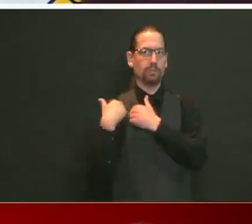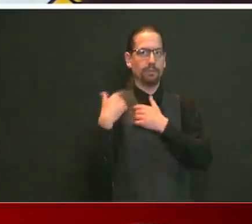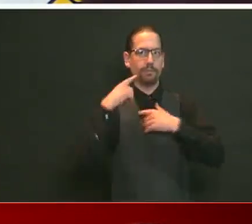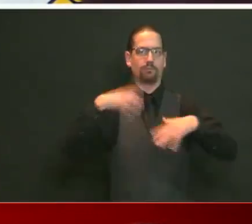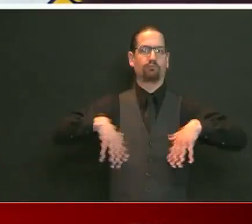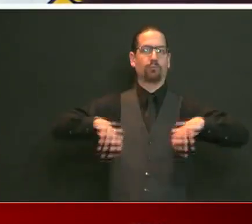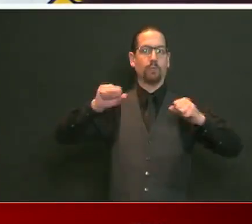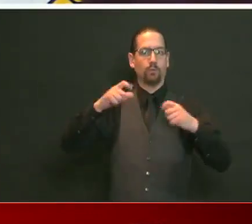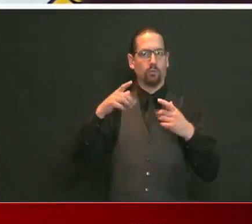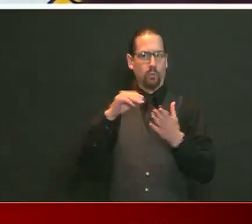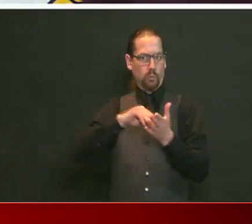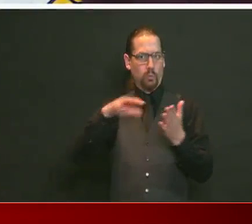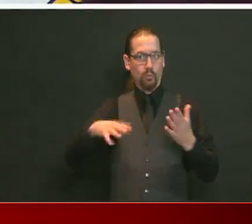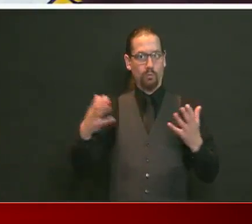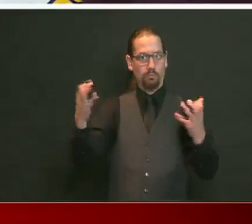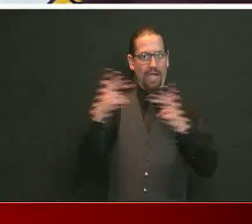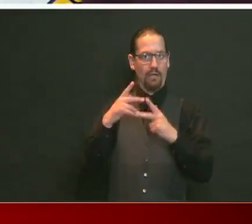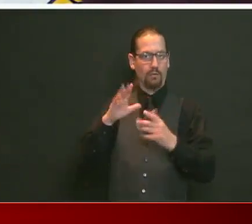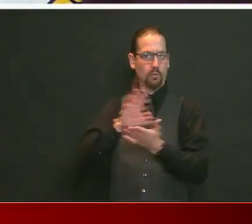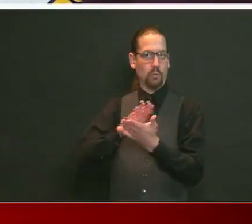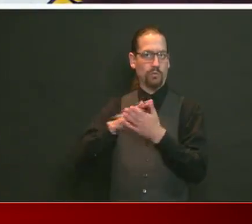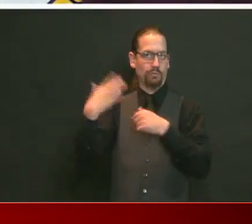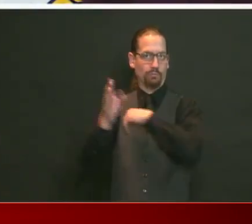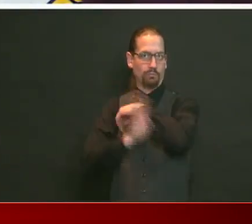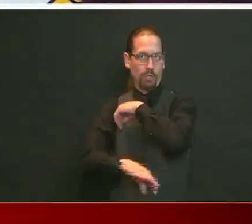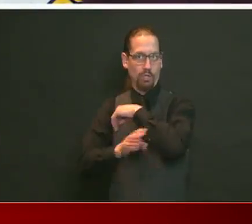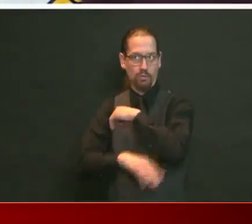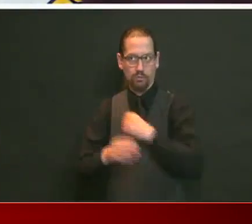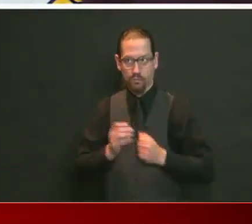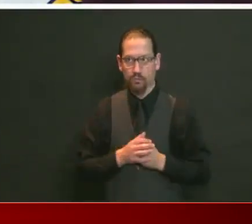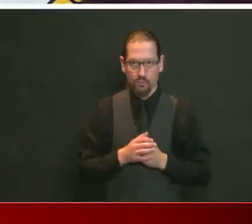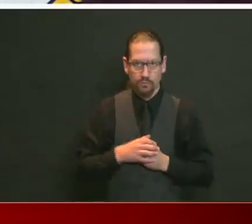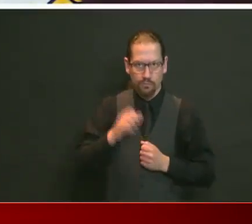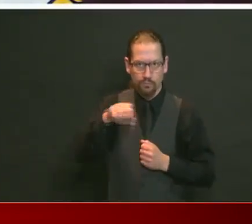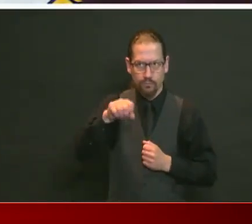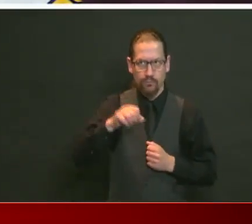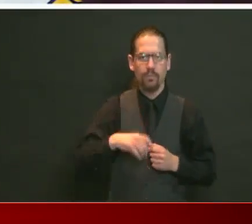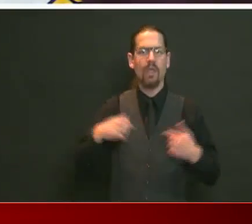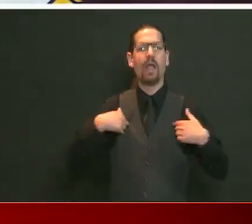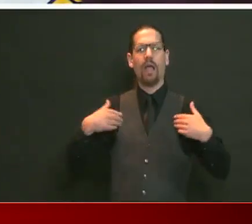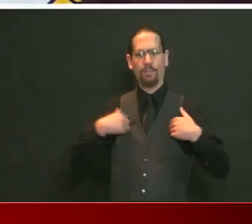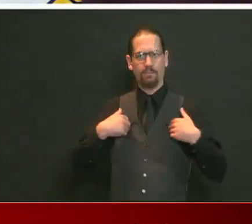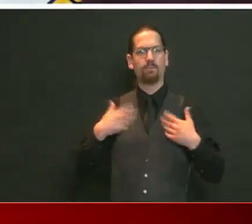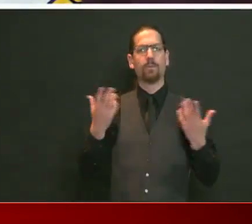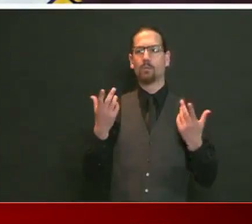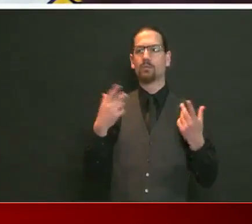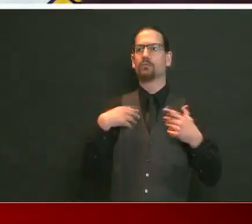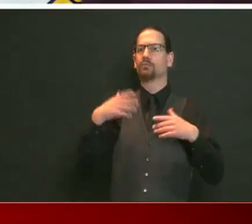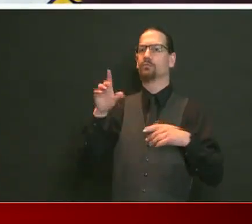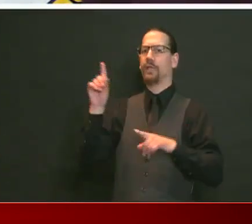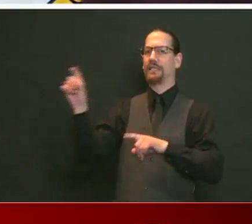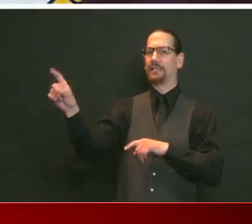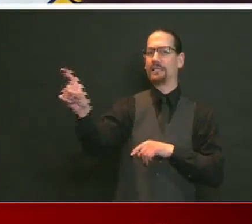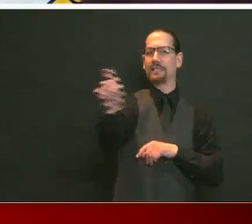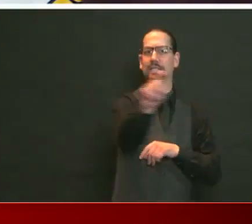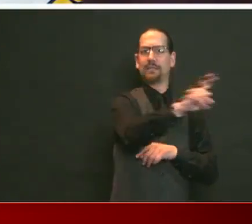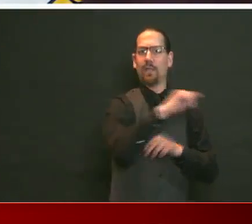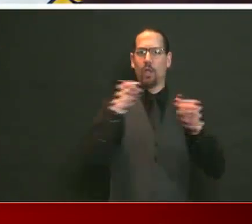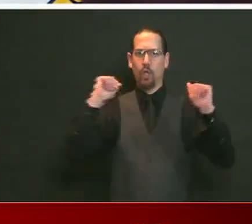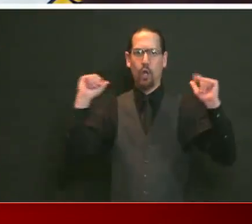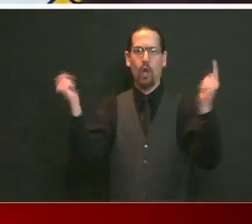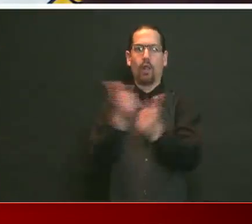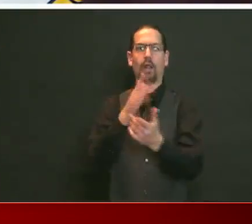mean, we have asked all the colleges, let me say this. I